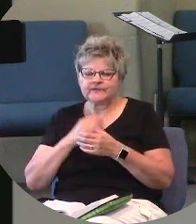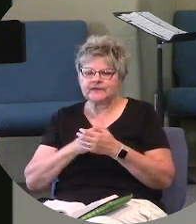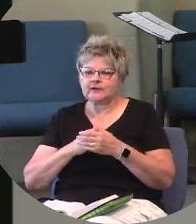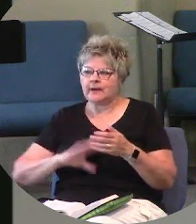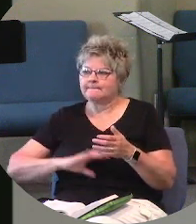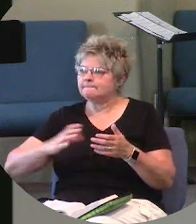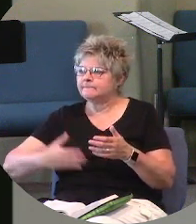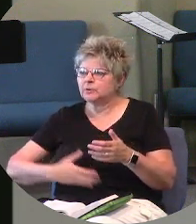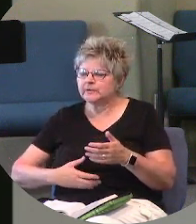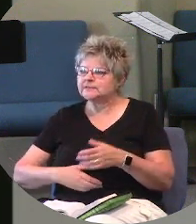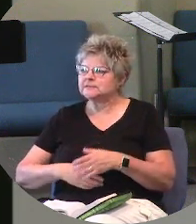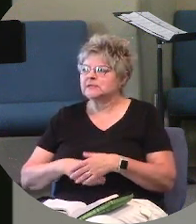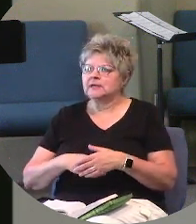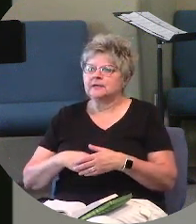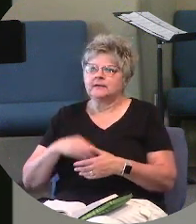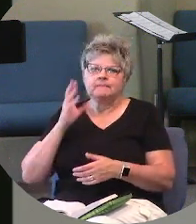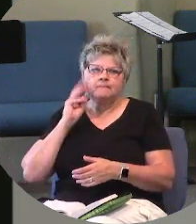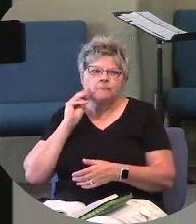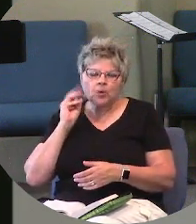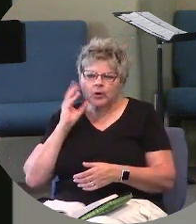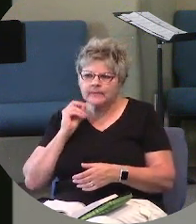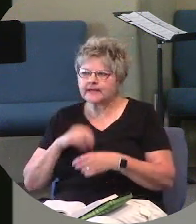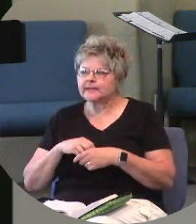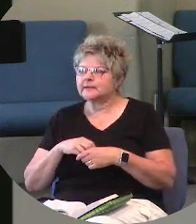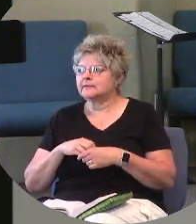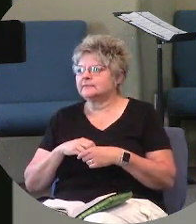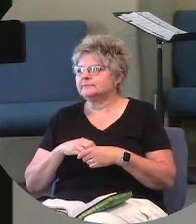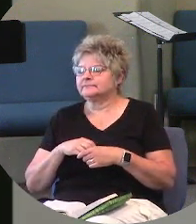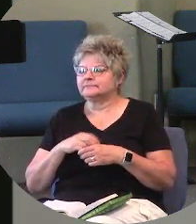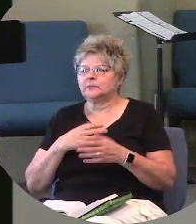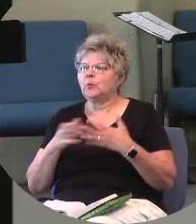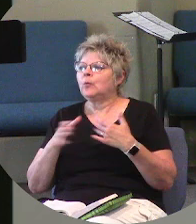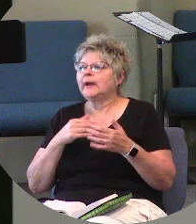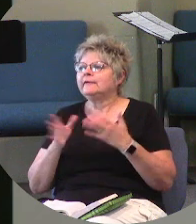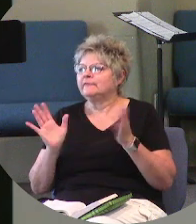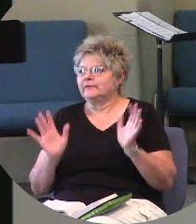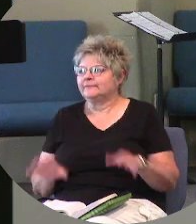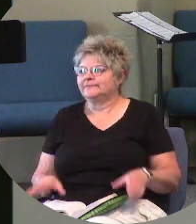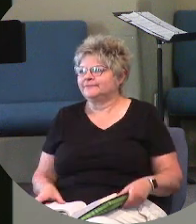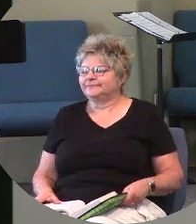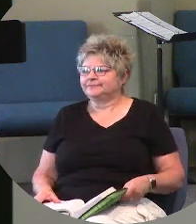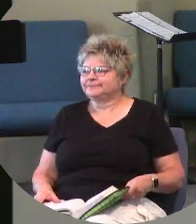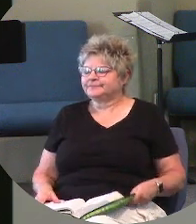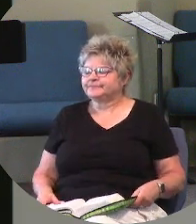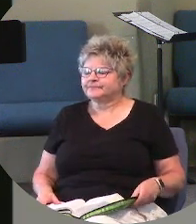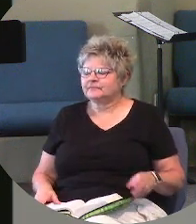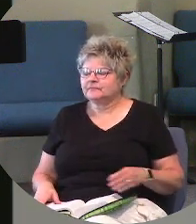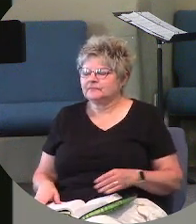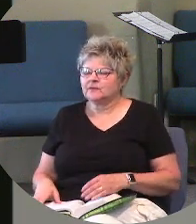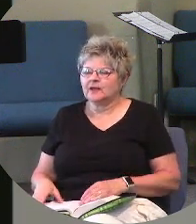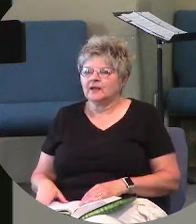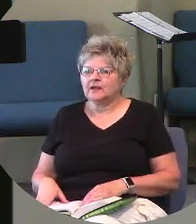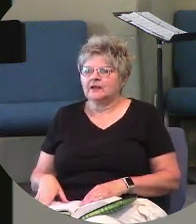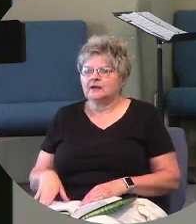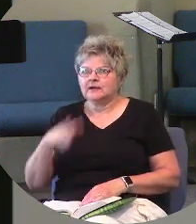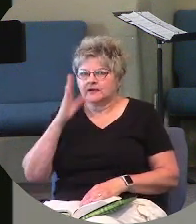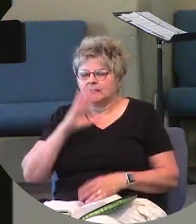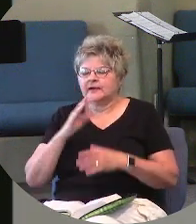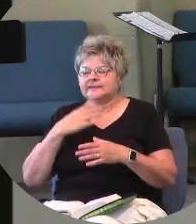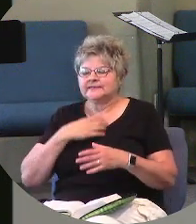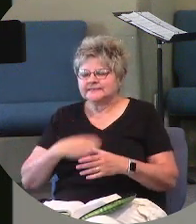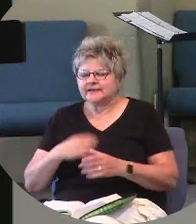Hindu, Mormon, Wesleyan, whatever it might be. He desires that everyone